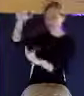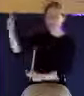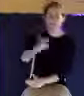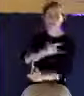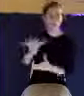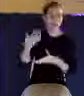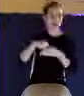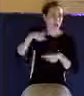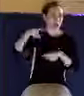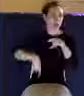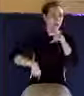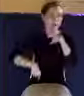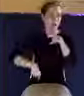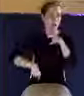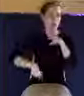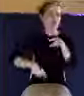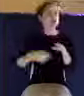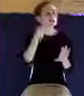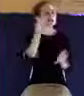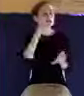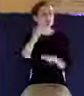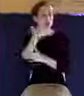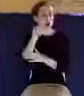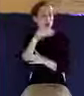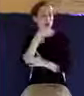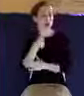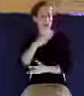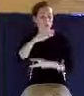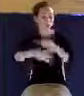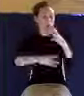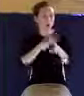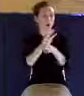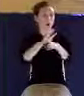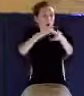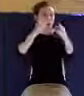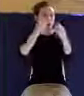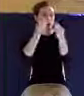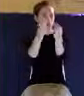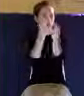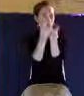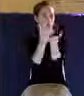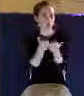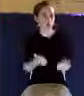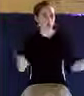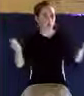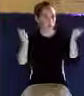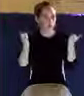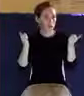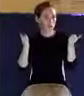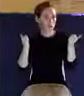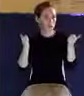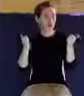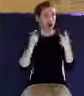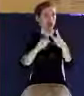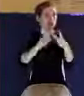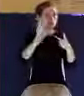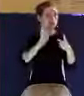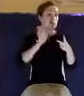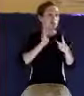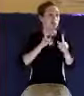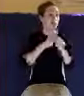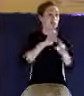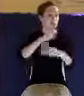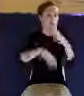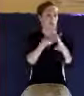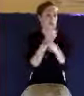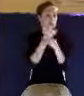This world is passing away, John says in verse 17. And the lust thereof. It's all passing away. It's all